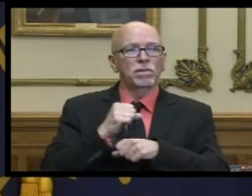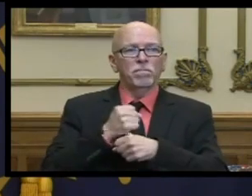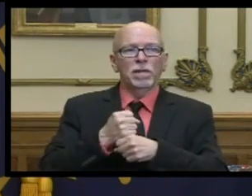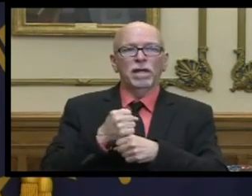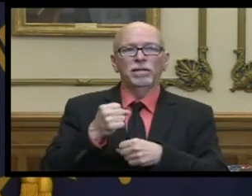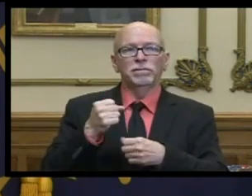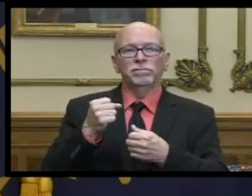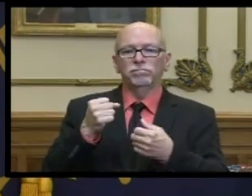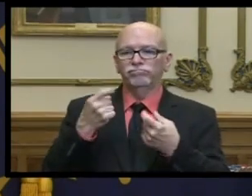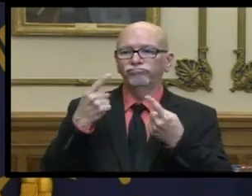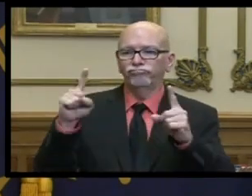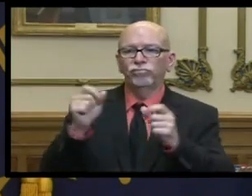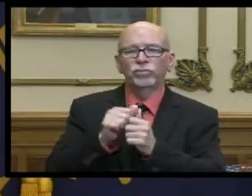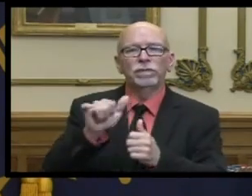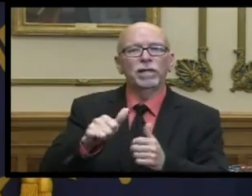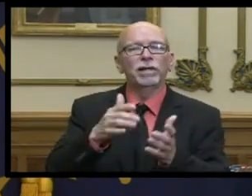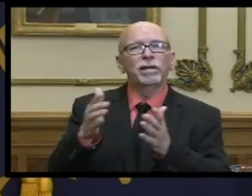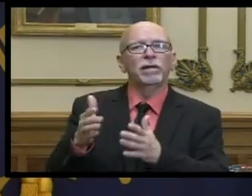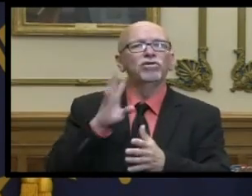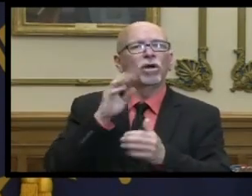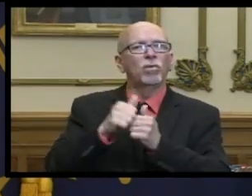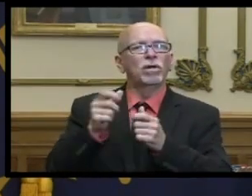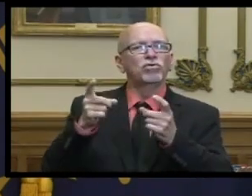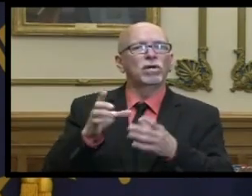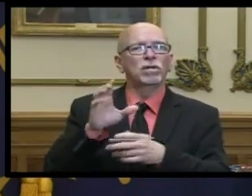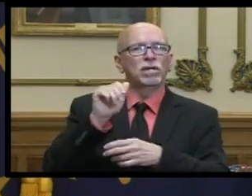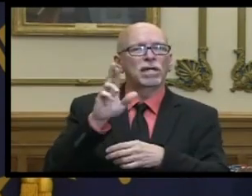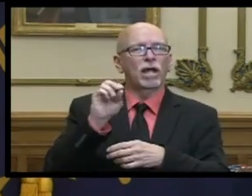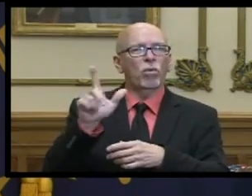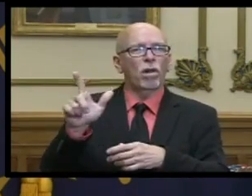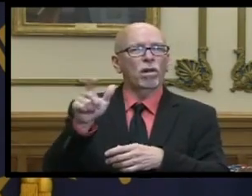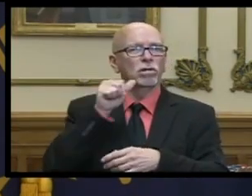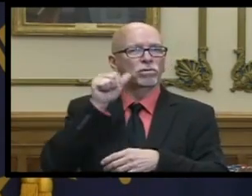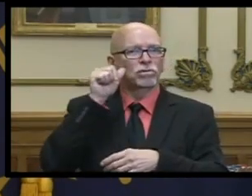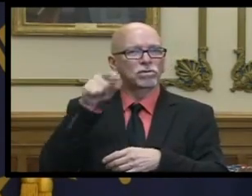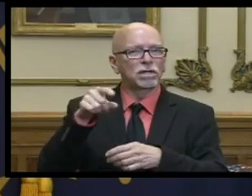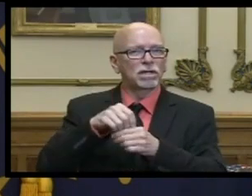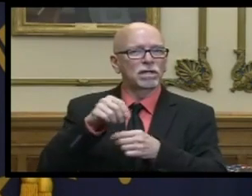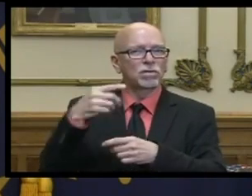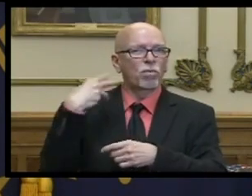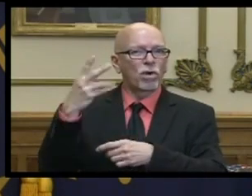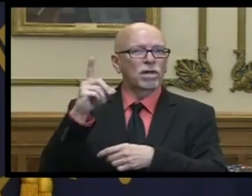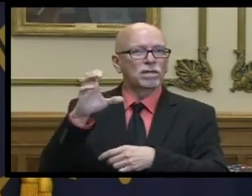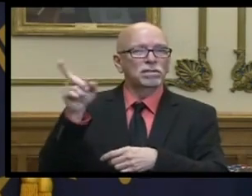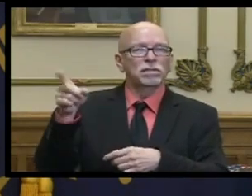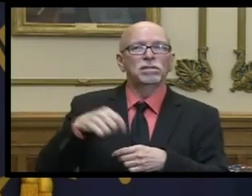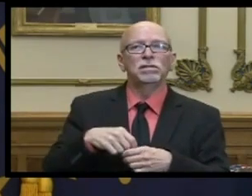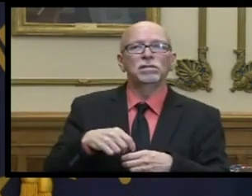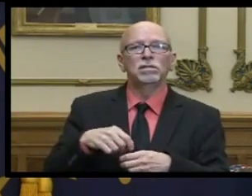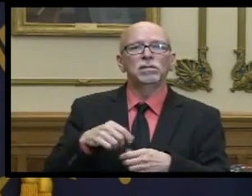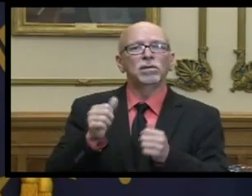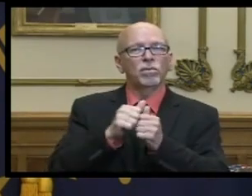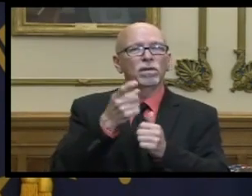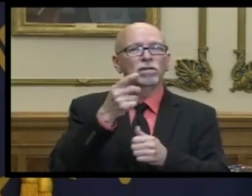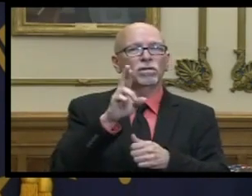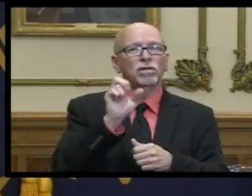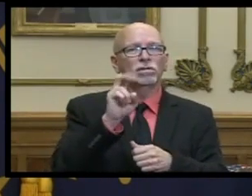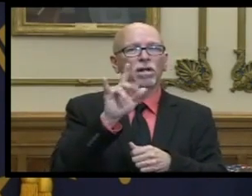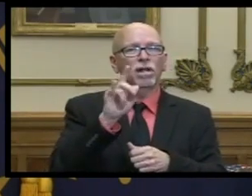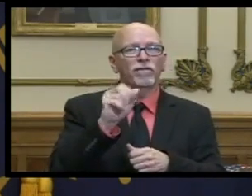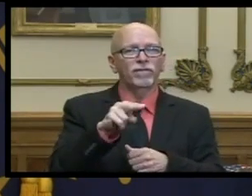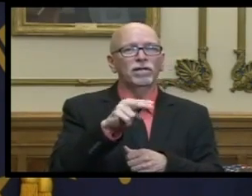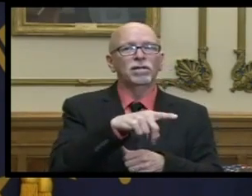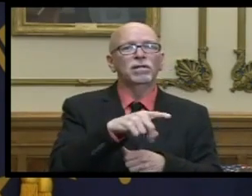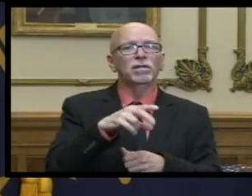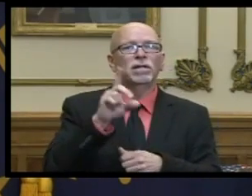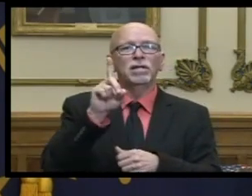case as well i talked to dr or director carroll yesterday in washington about uh with dr sullivan and